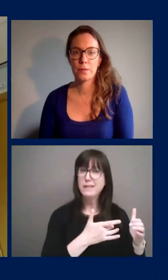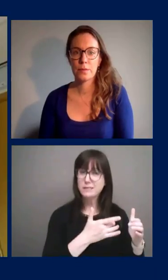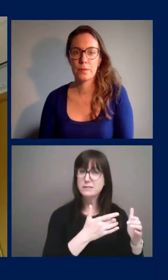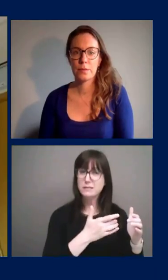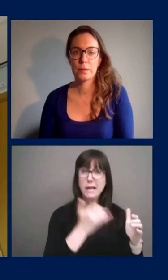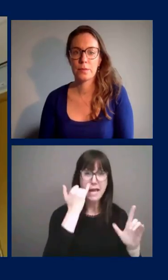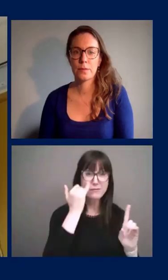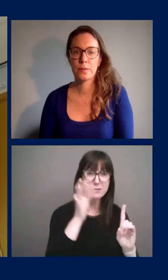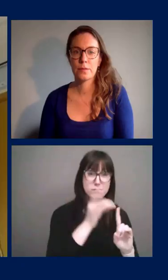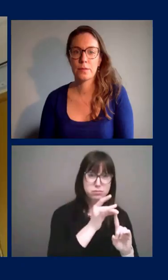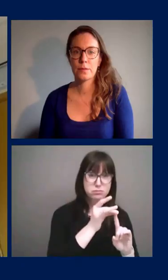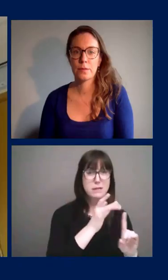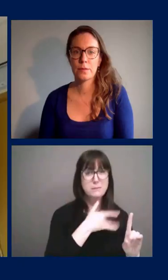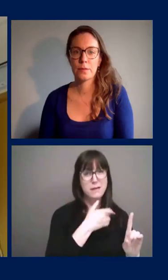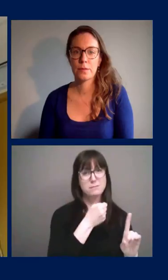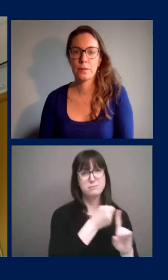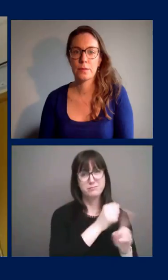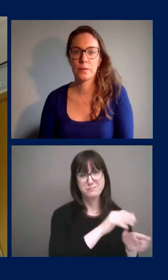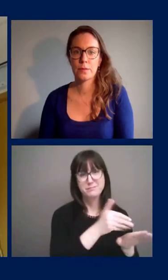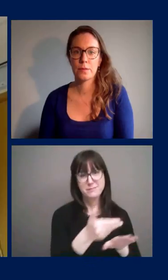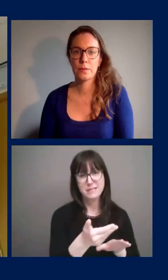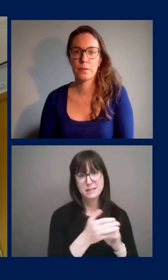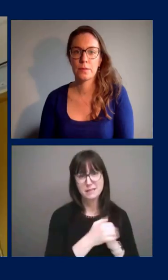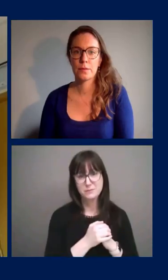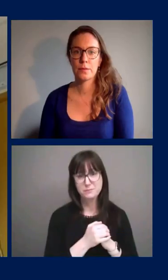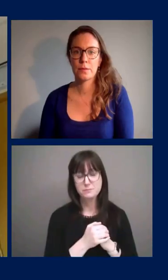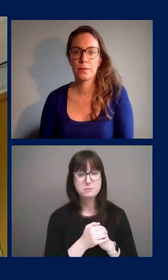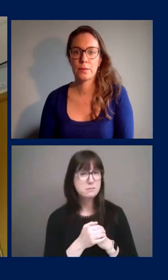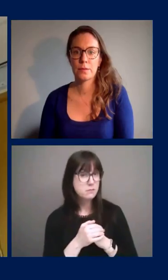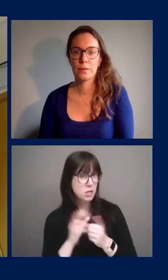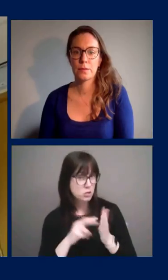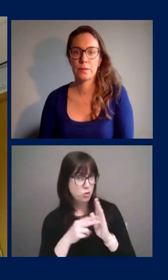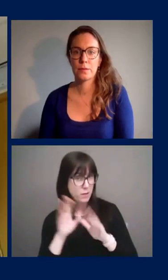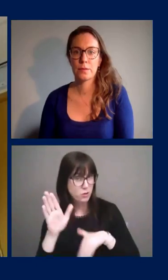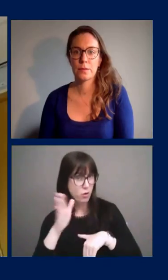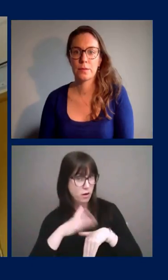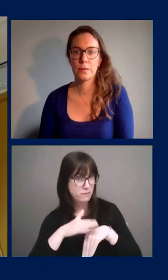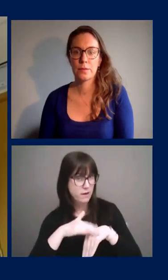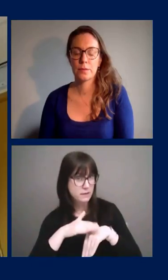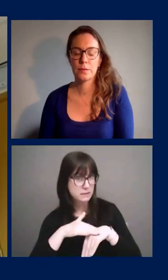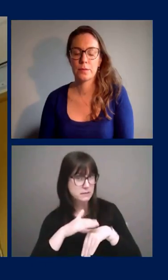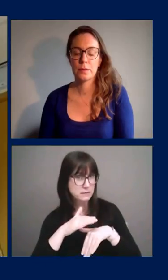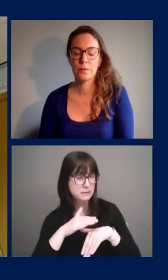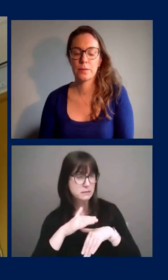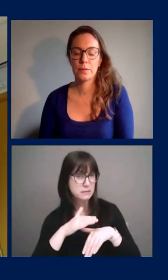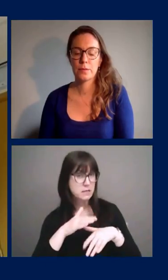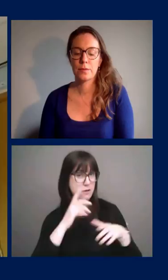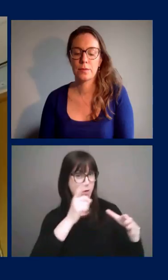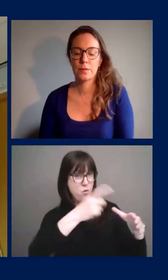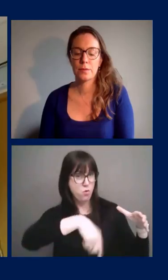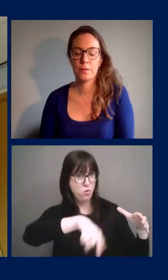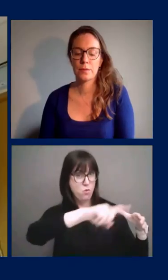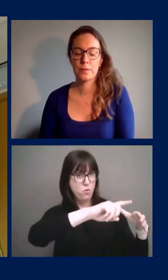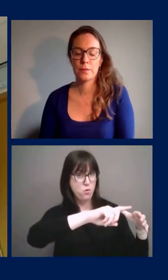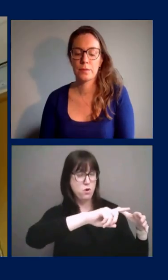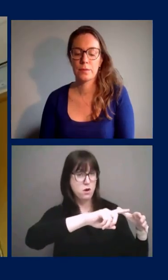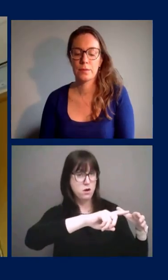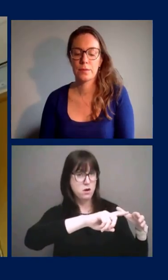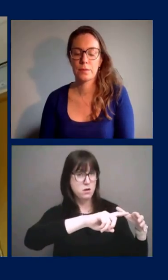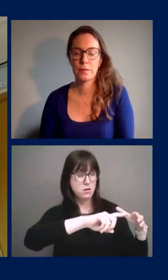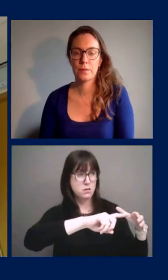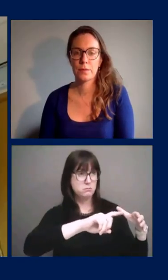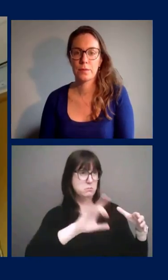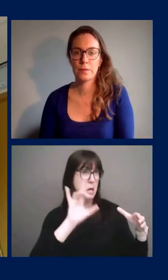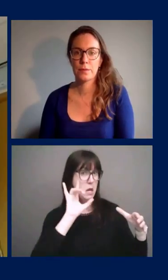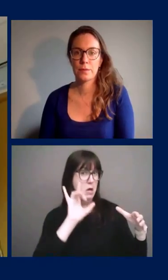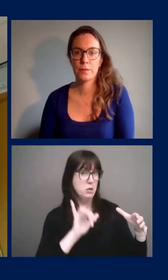and so is that advisement then um is that advisement then uh look like it could